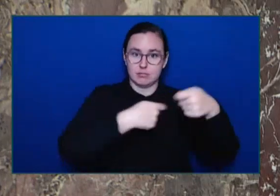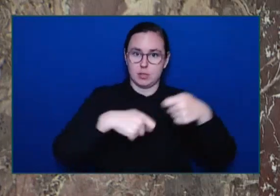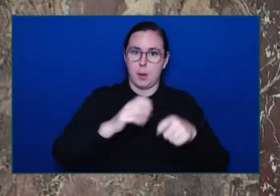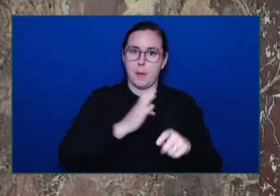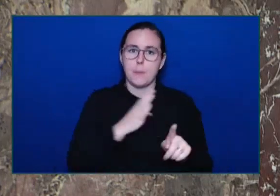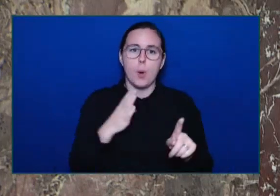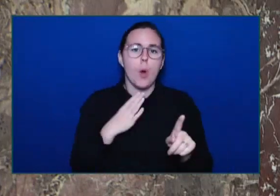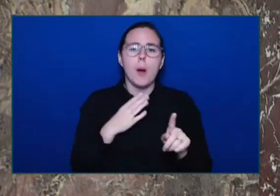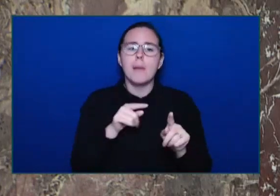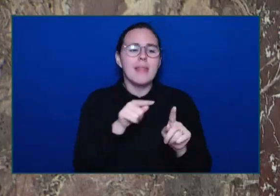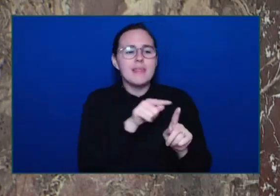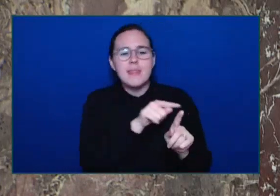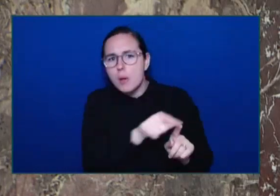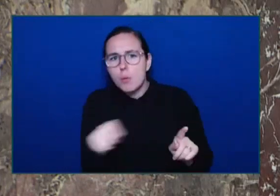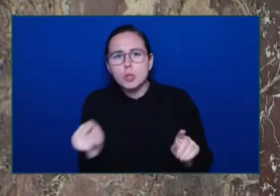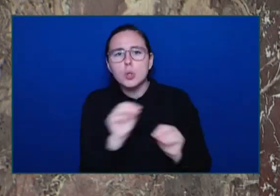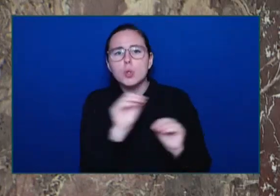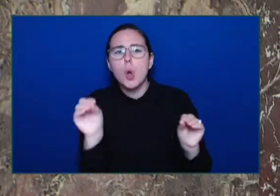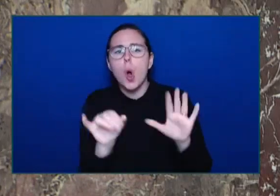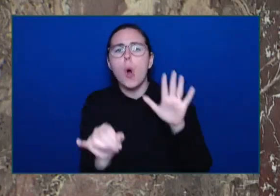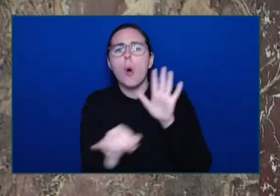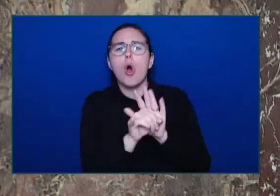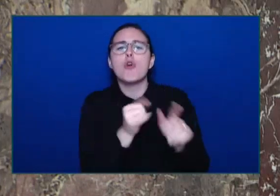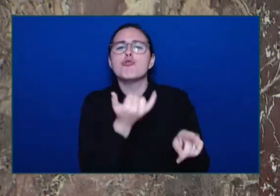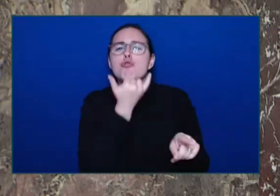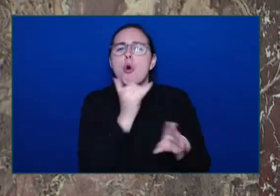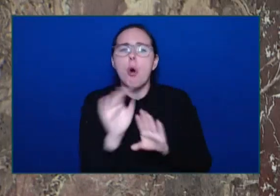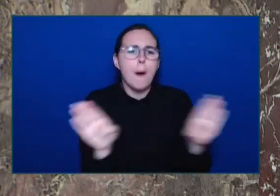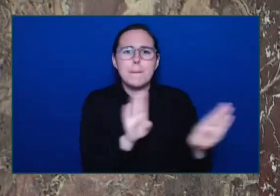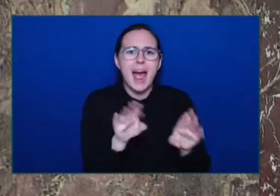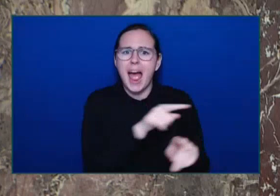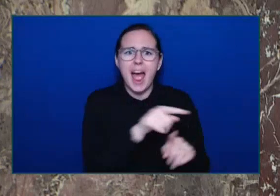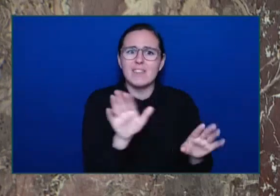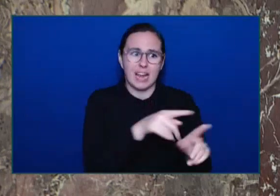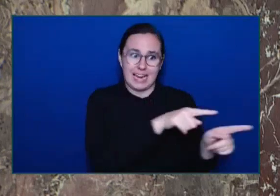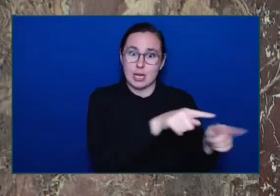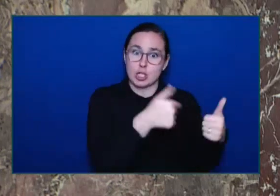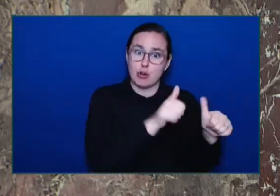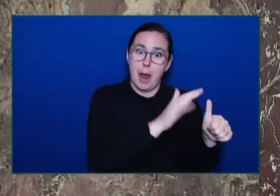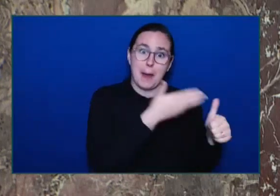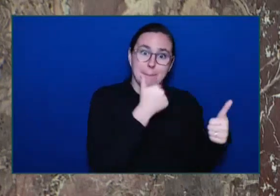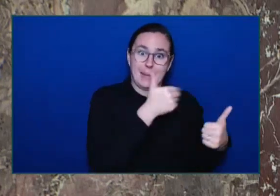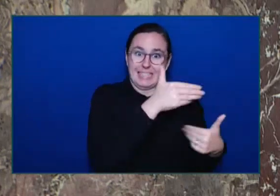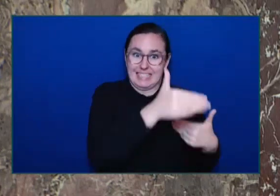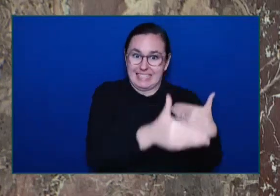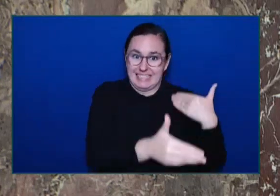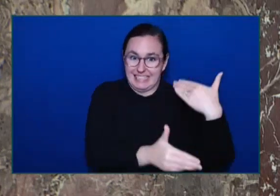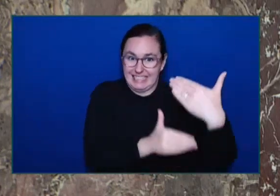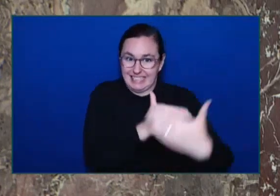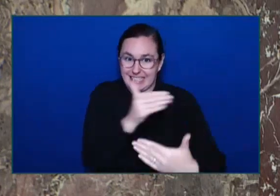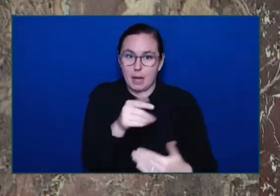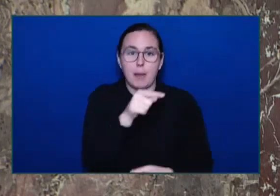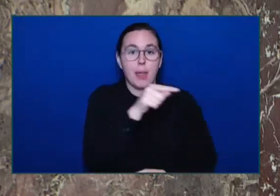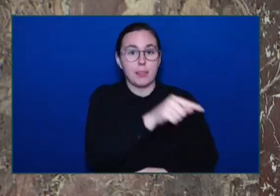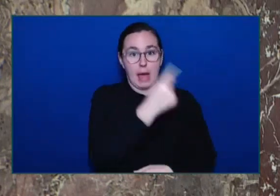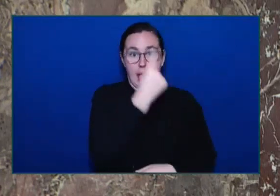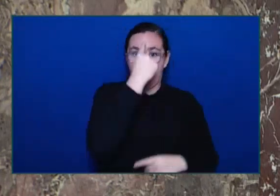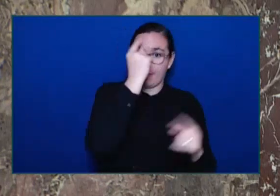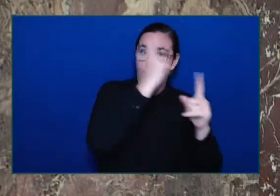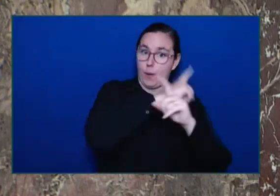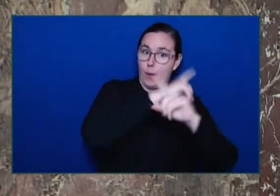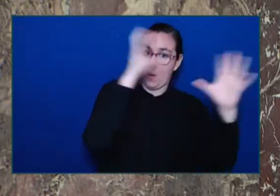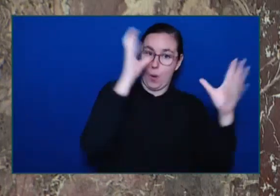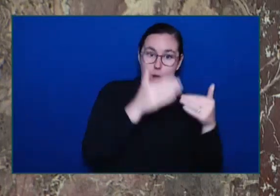of integrity Who are doing their best We had a disagreement About the best path forward And it's a difficult decision But sometimes in government You have to make difficult